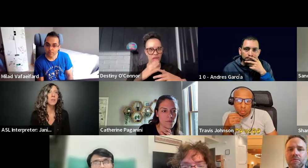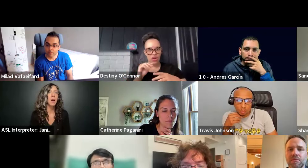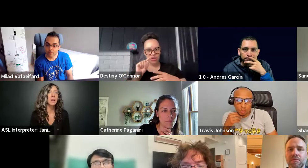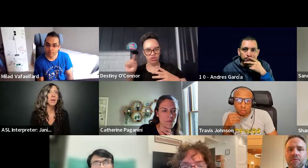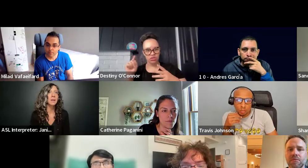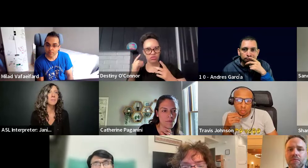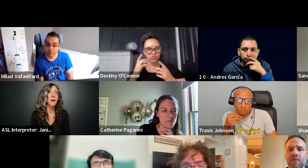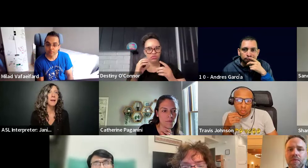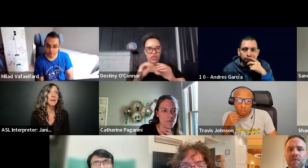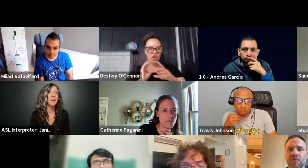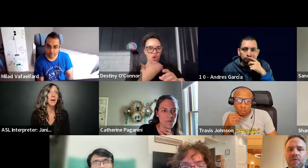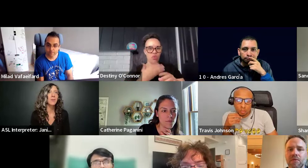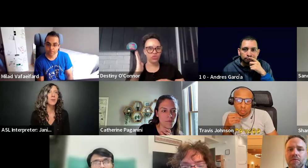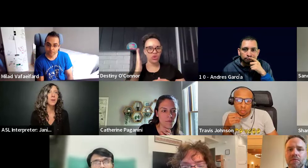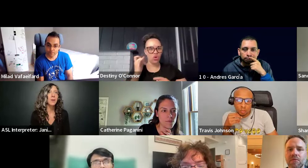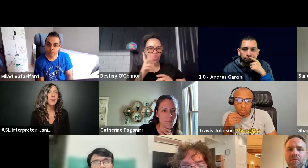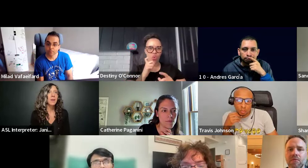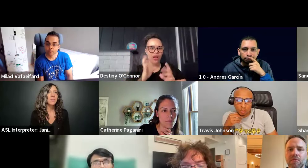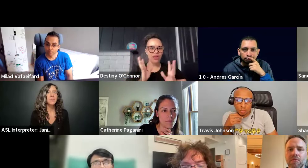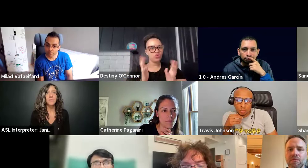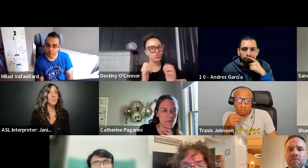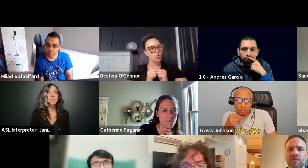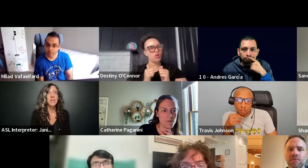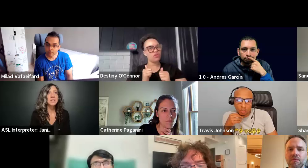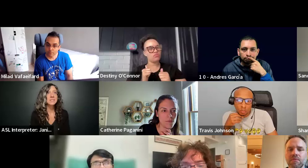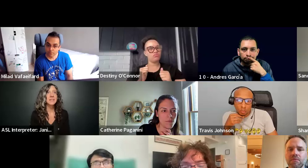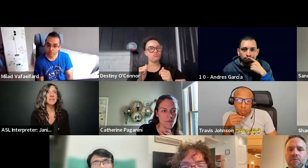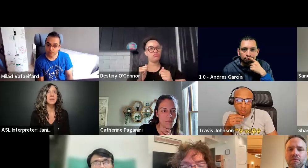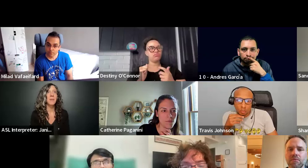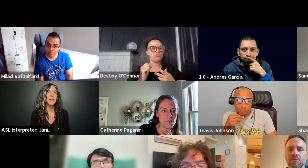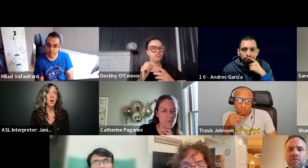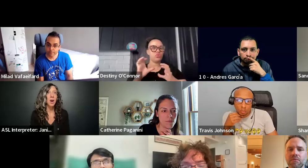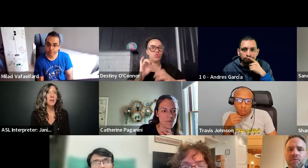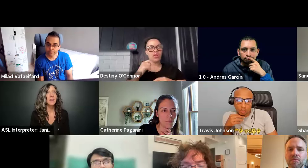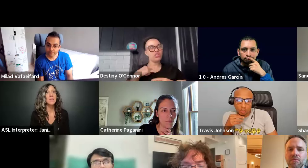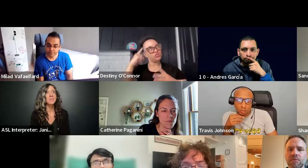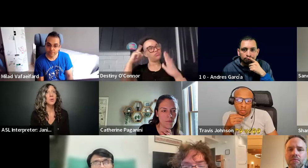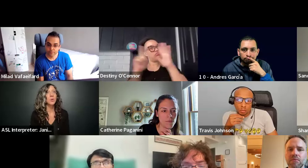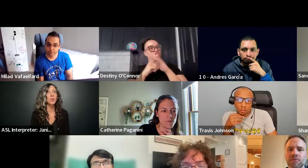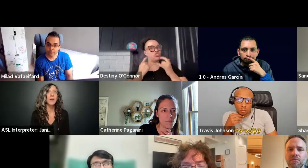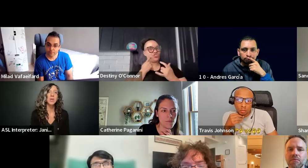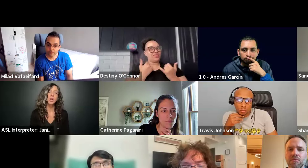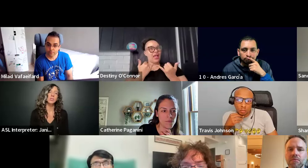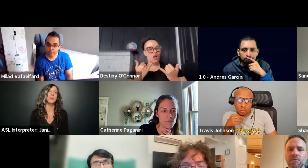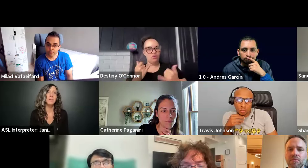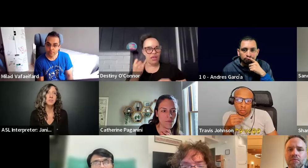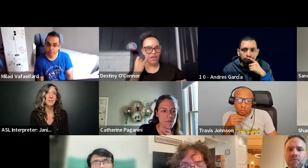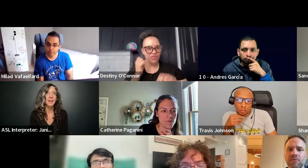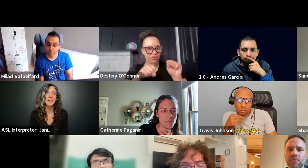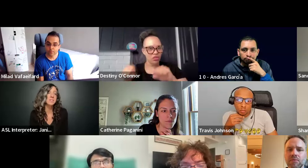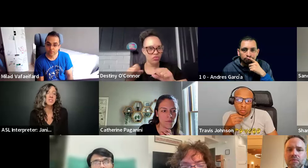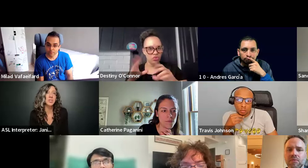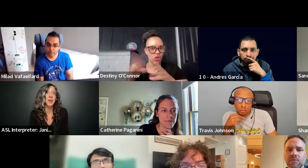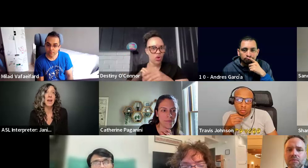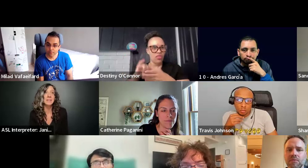include Malad and mine and other projects in my talk. And if so, who do I talk to about